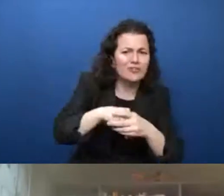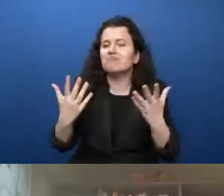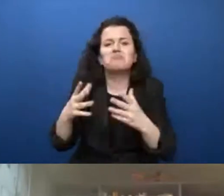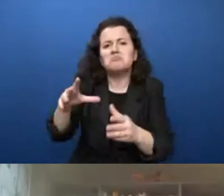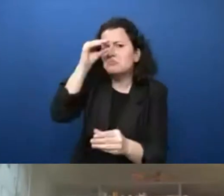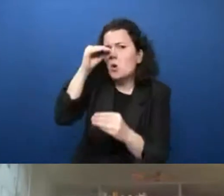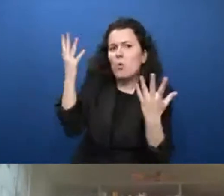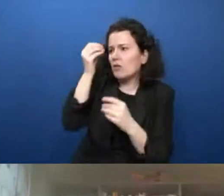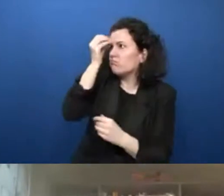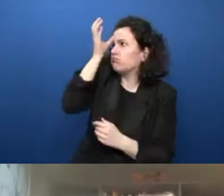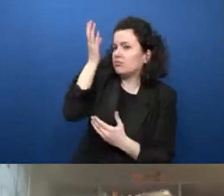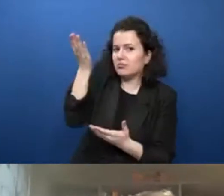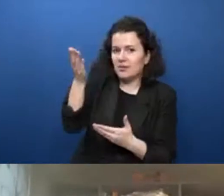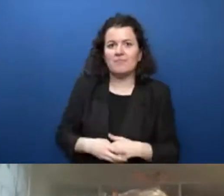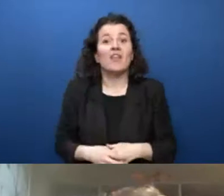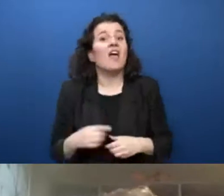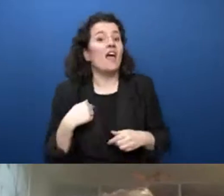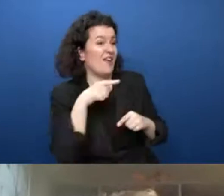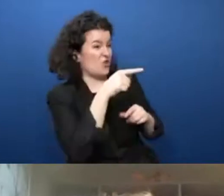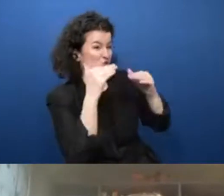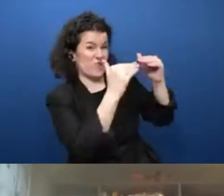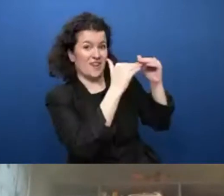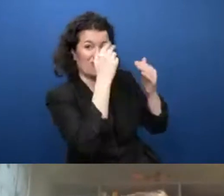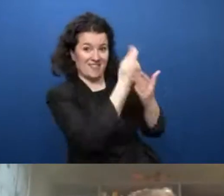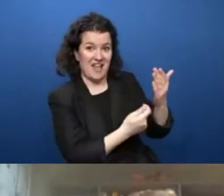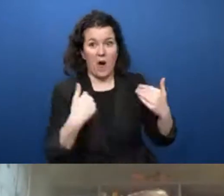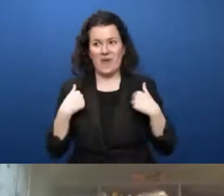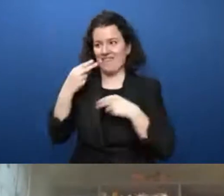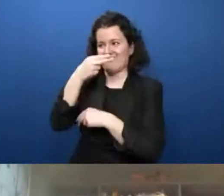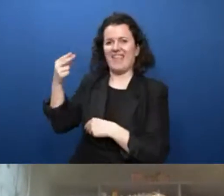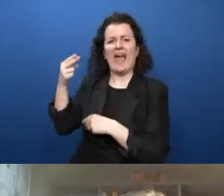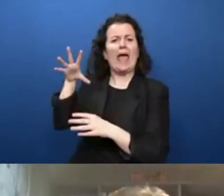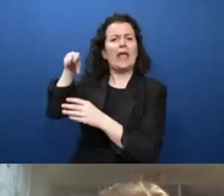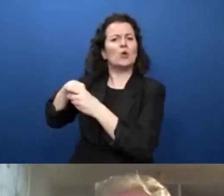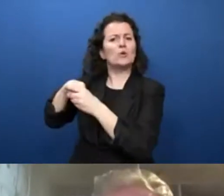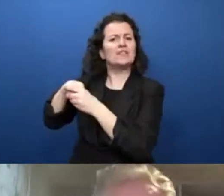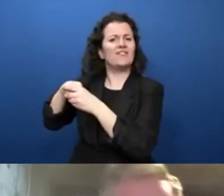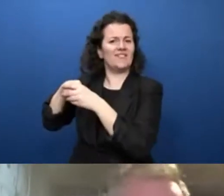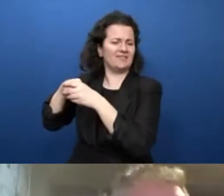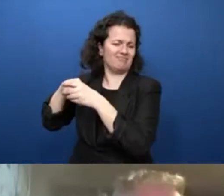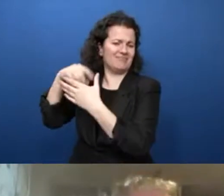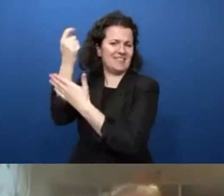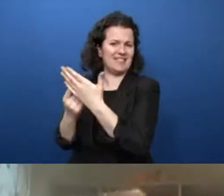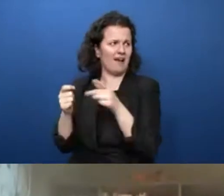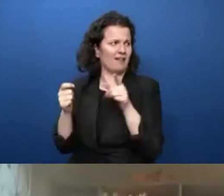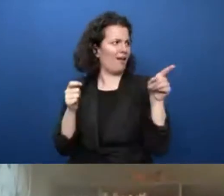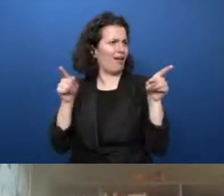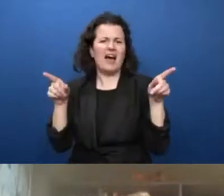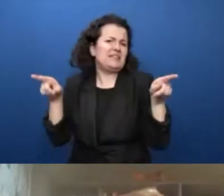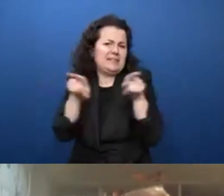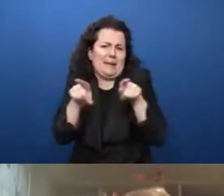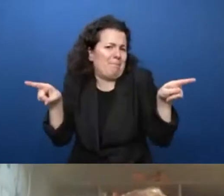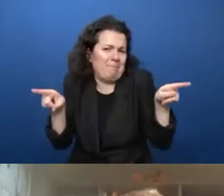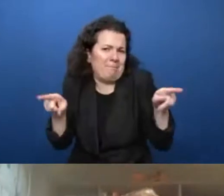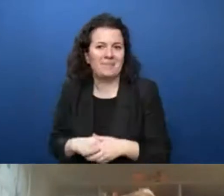you call it universal design, we call it inclusive design. It's the same thing in the name. So when Satya started in